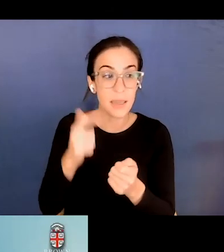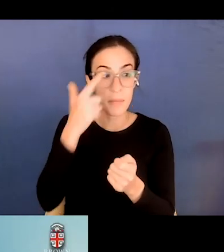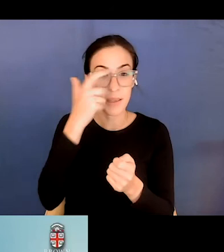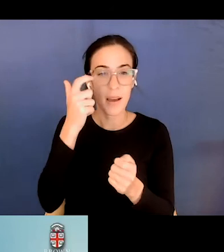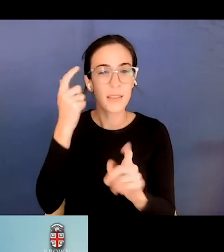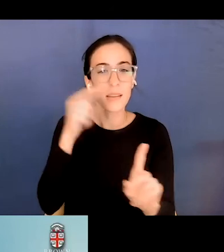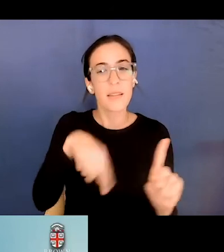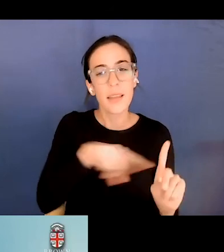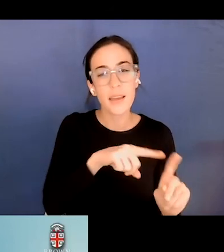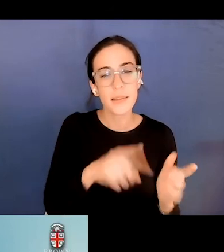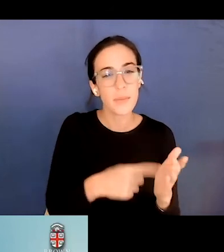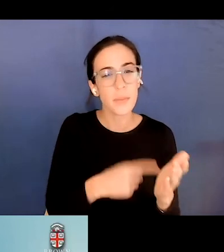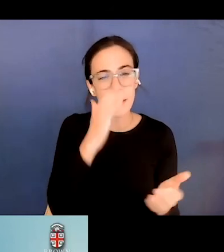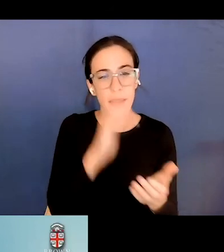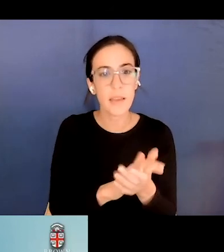only texts.